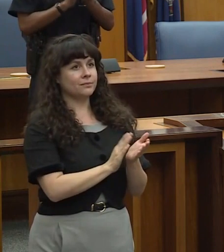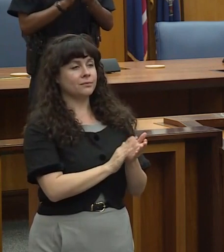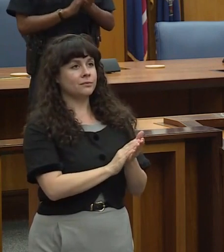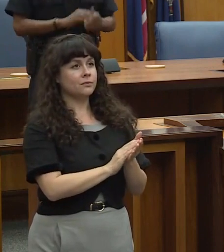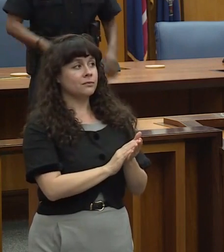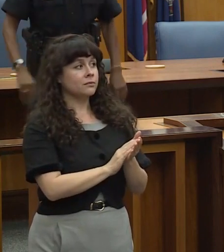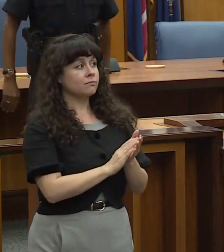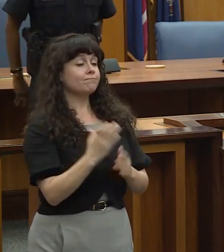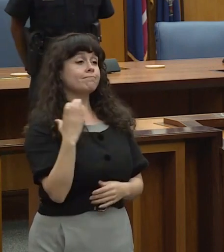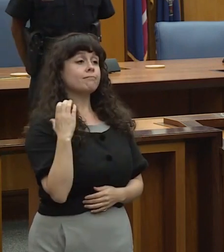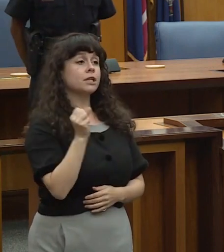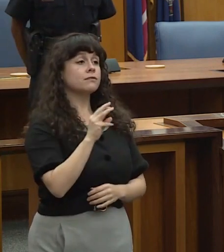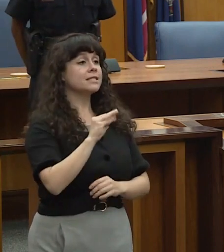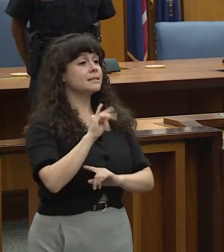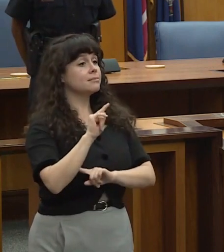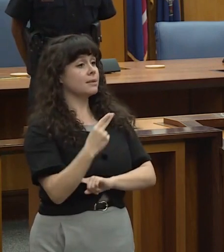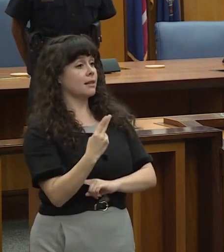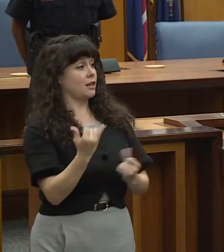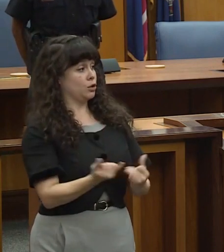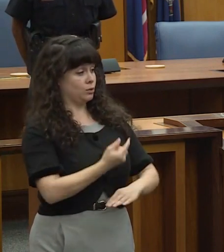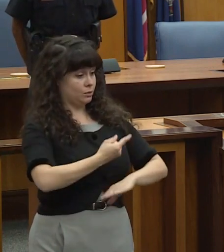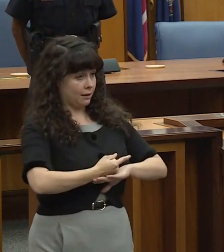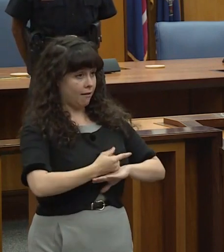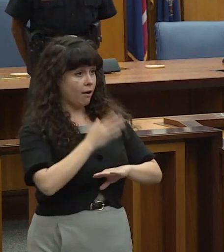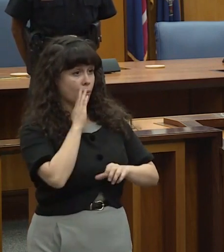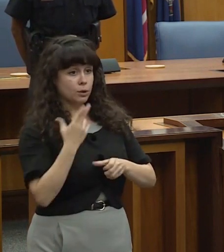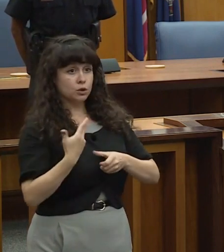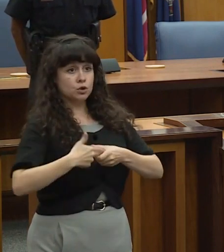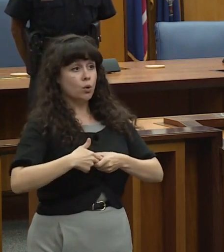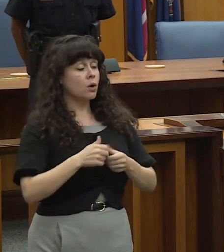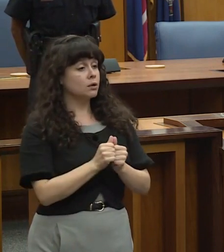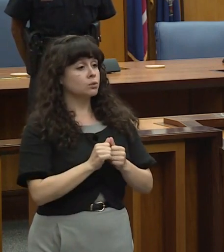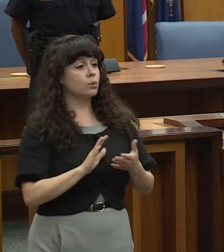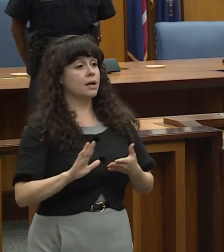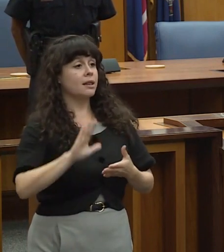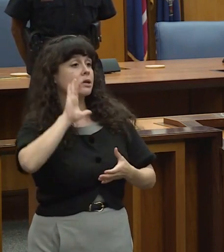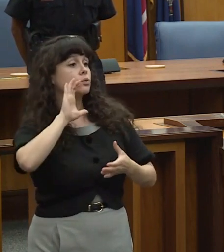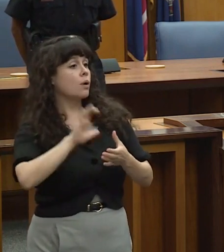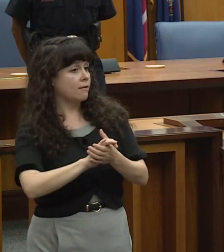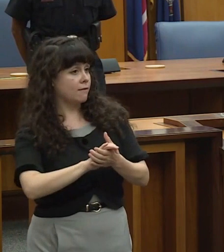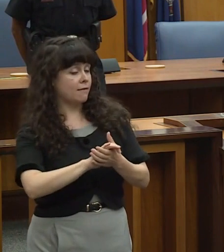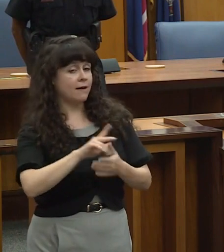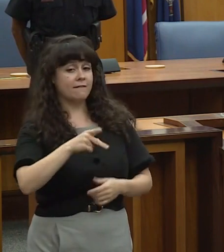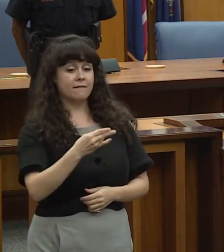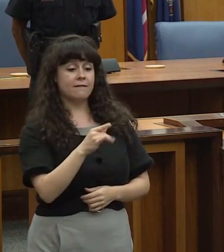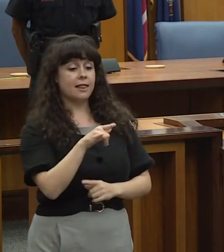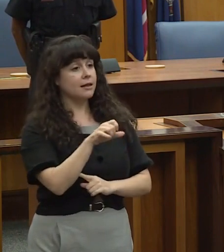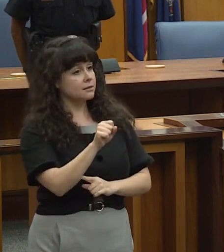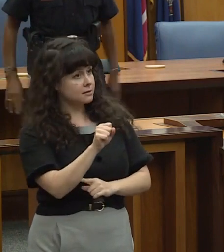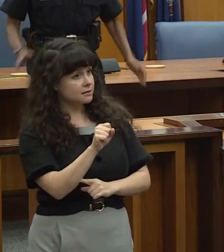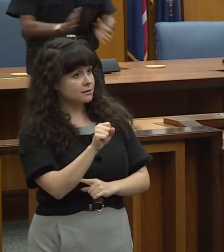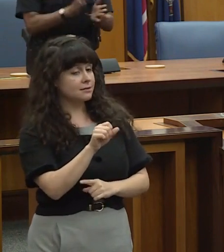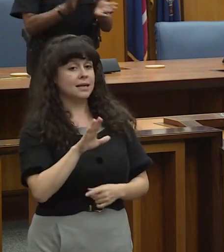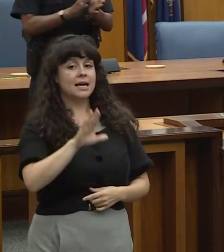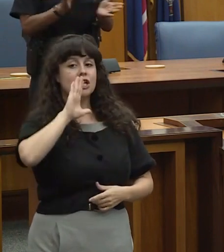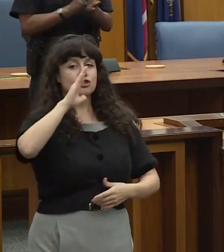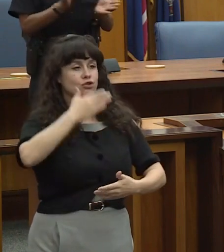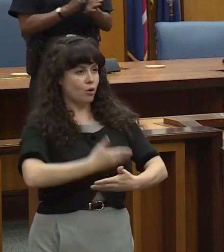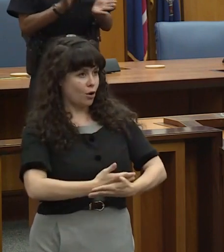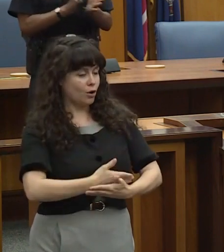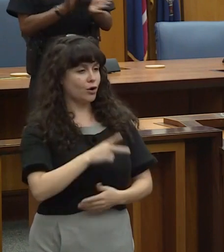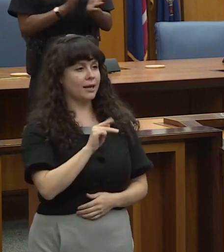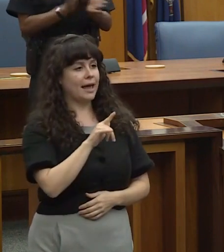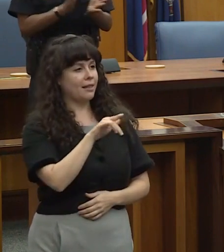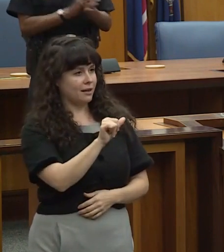Chief Smith today is joined by his wife Phyllis and his daughter Kaelin.